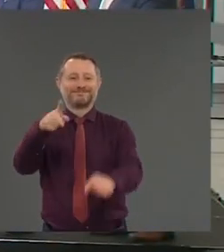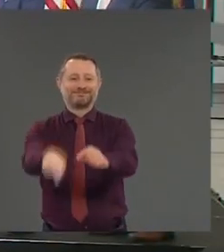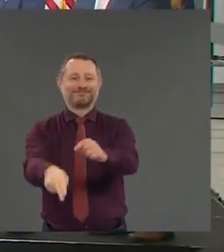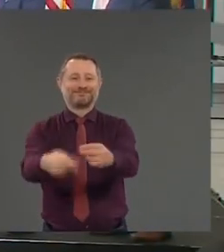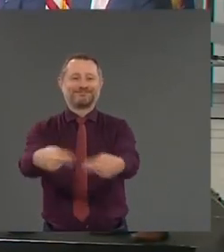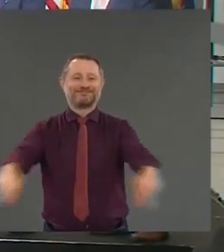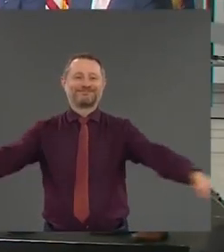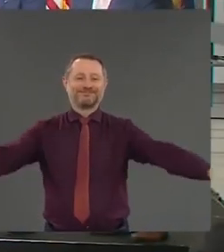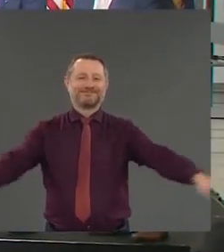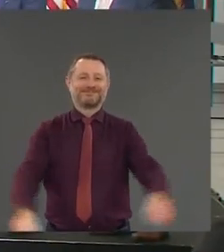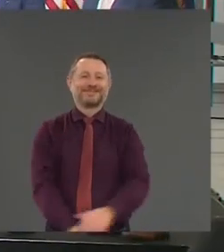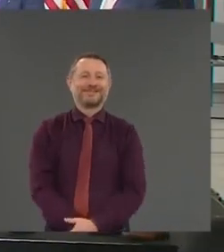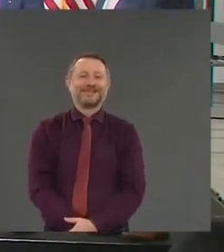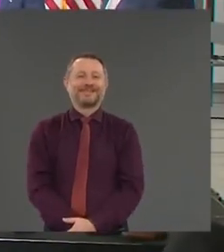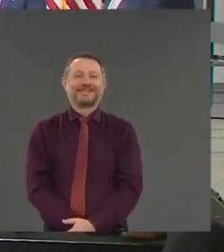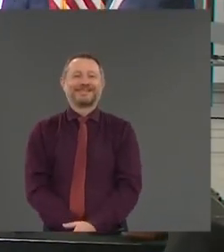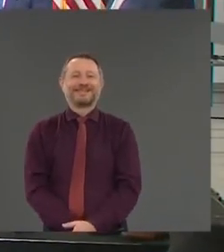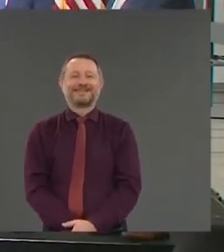Thank